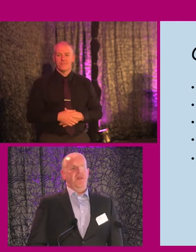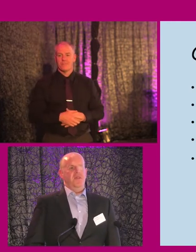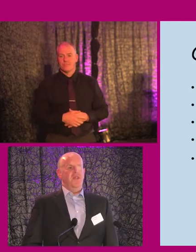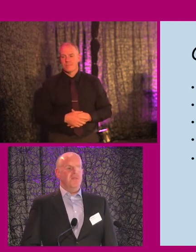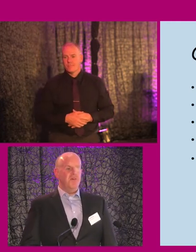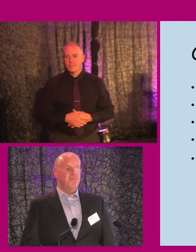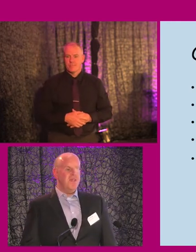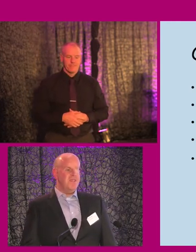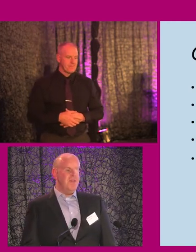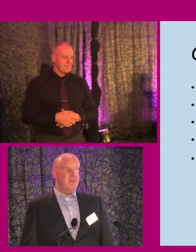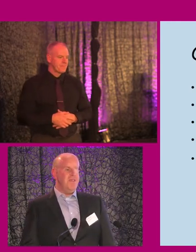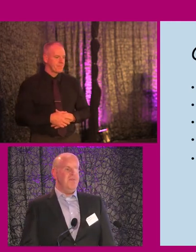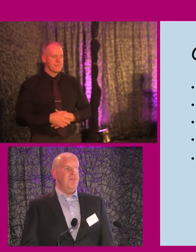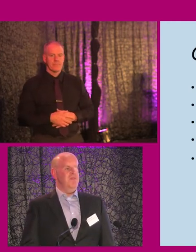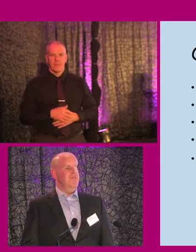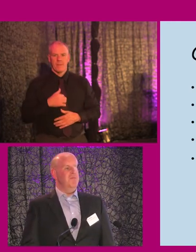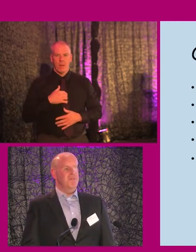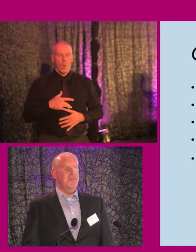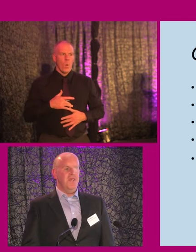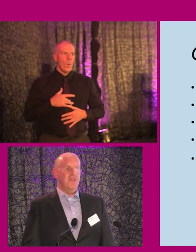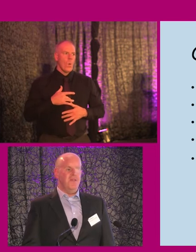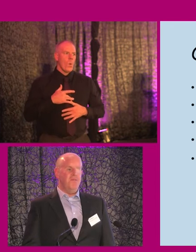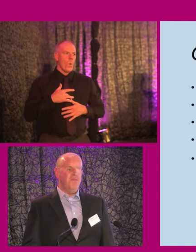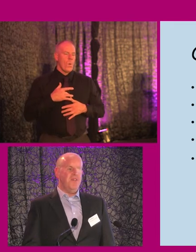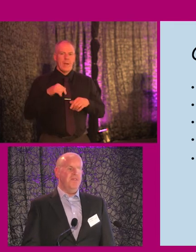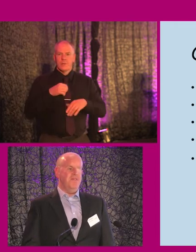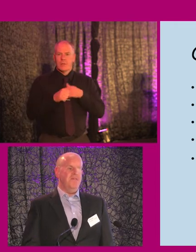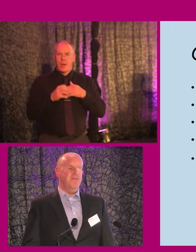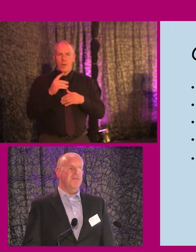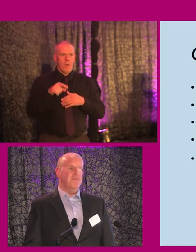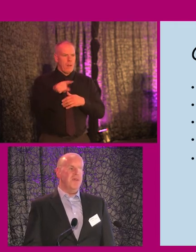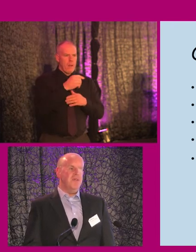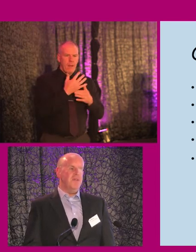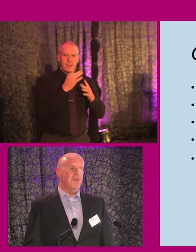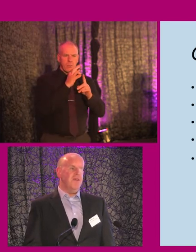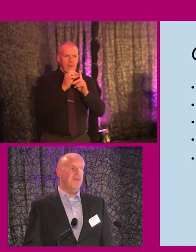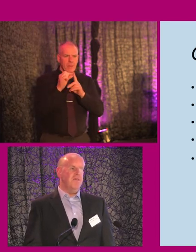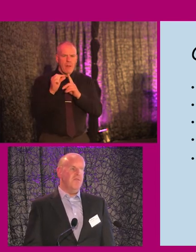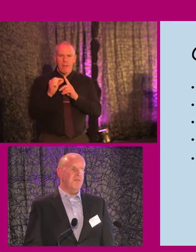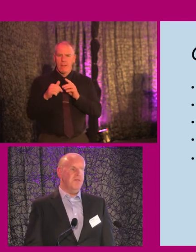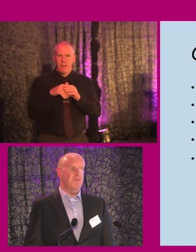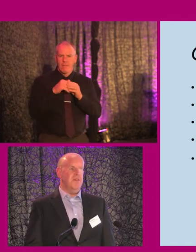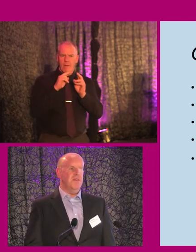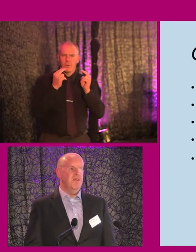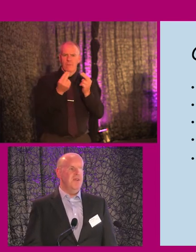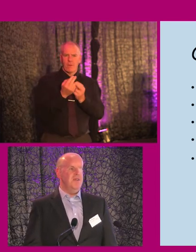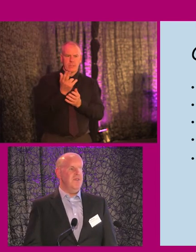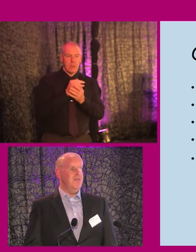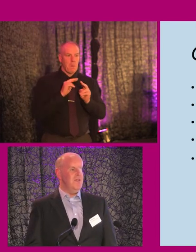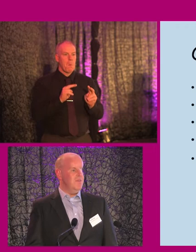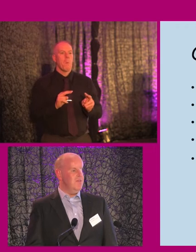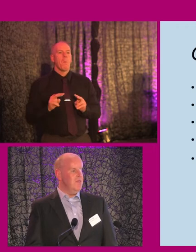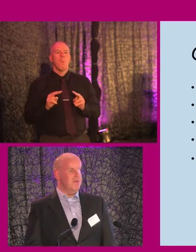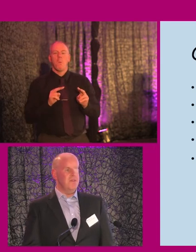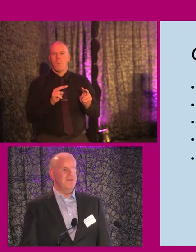a little bit humbling to be here today, because I know I'm amongst a lot of professionals who are in the area of universal design, etc.